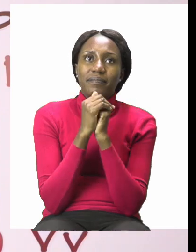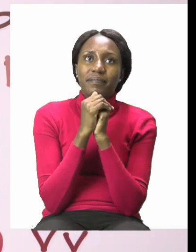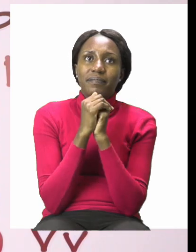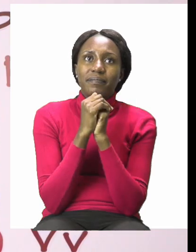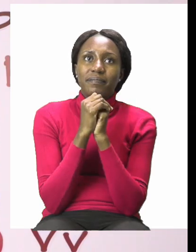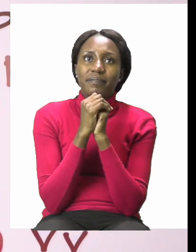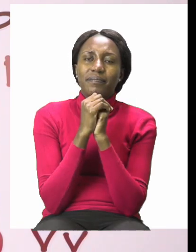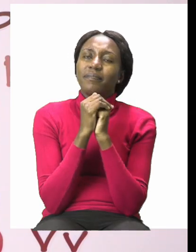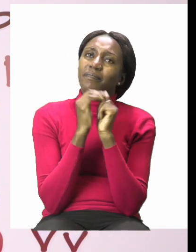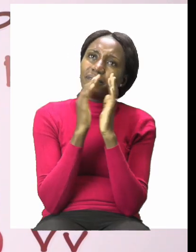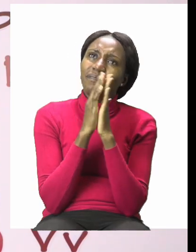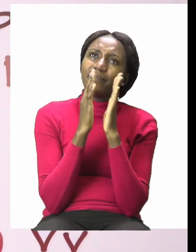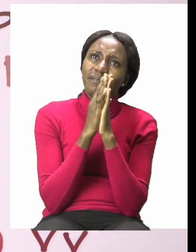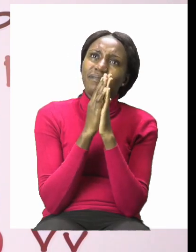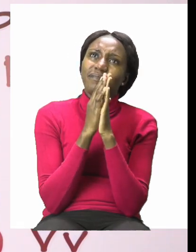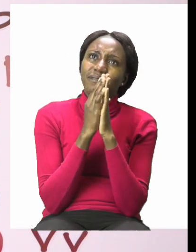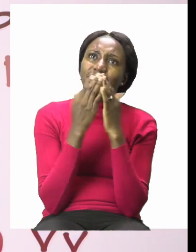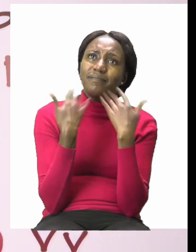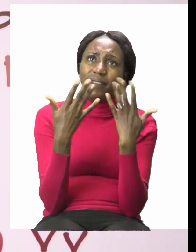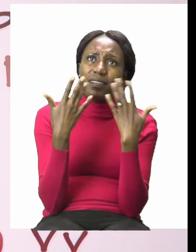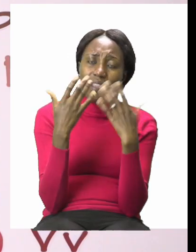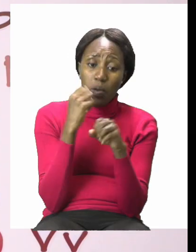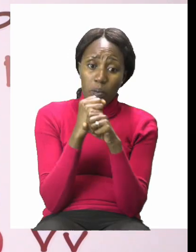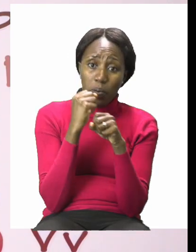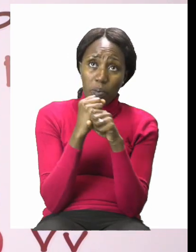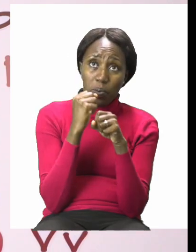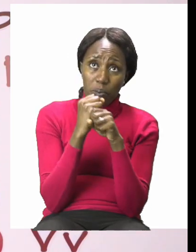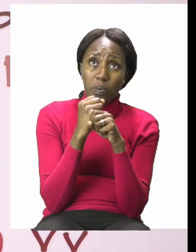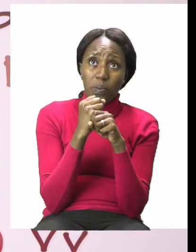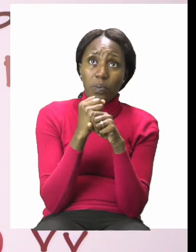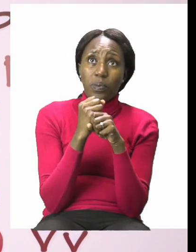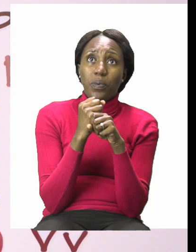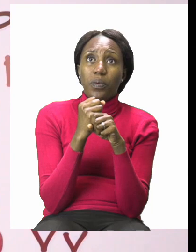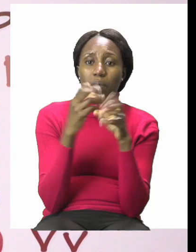Make sure your hands are dry before you touch anything else.